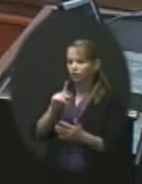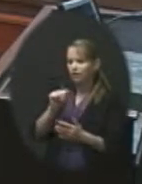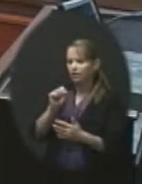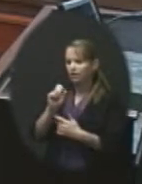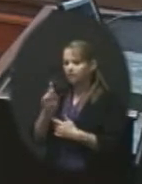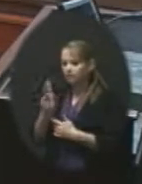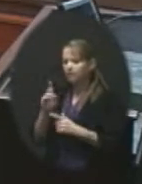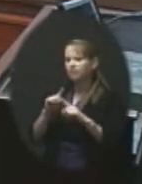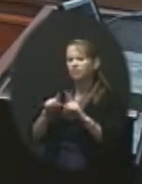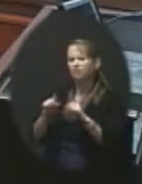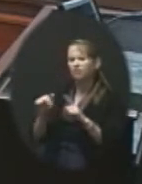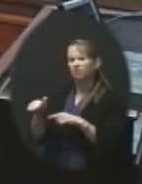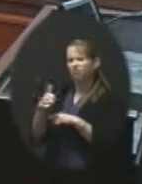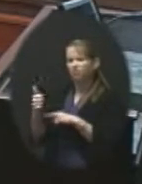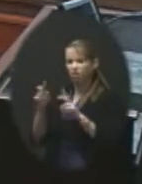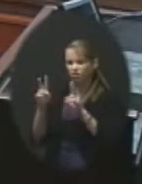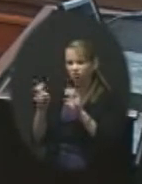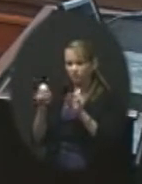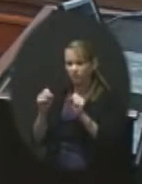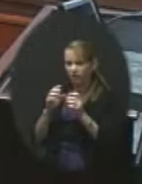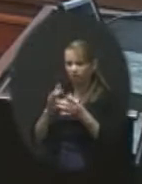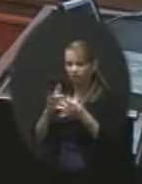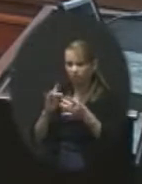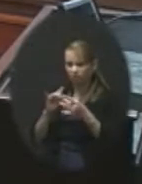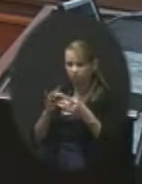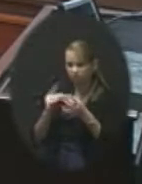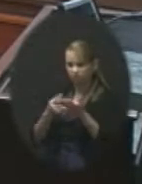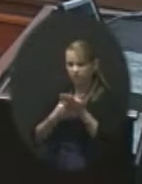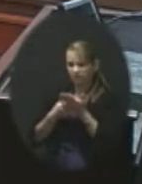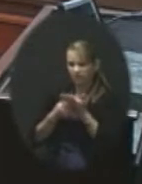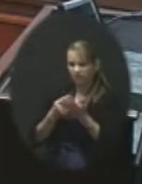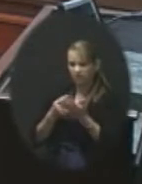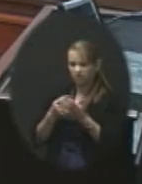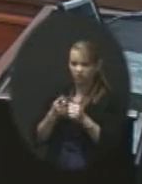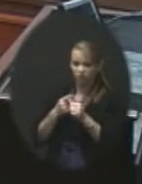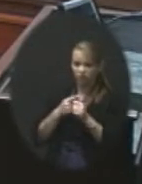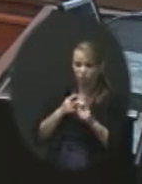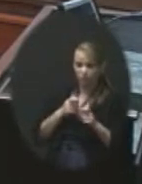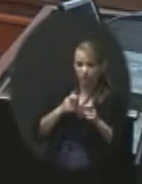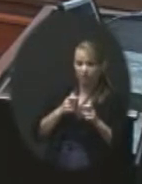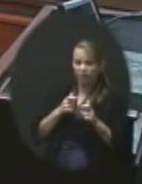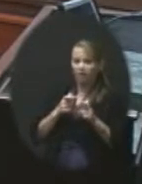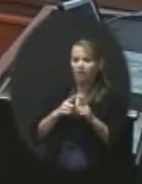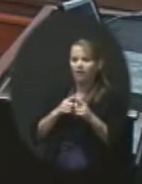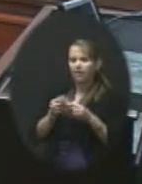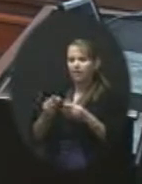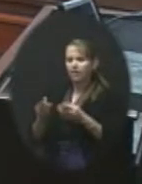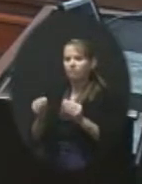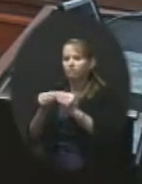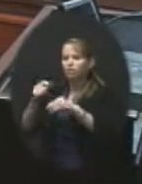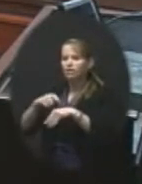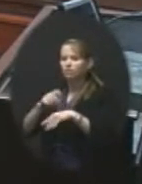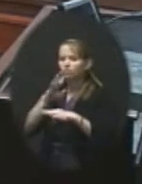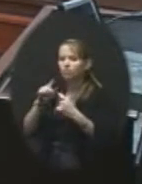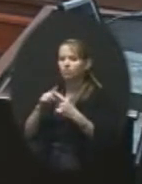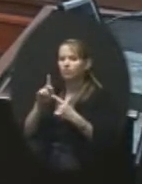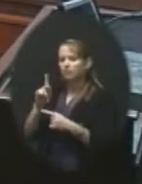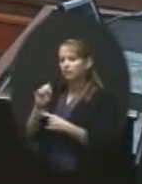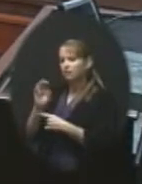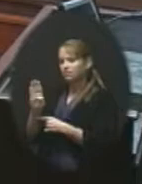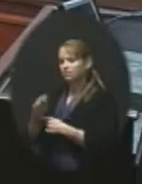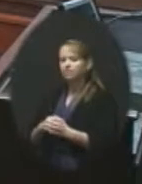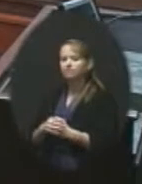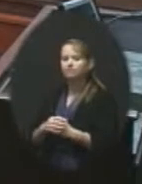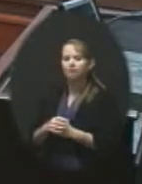that we could address first quickly so that we have more time to address KSB. Yes,